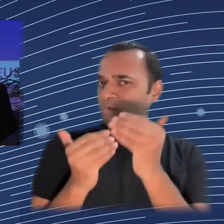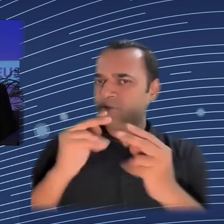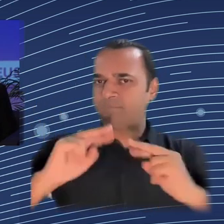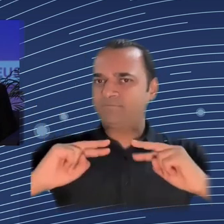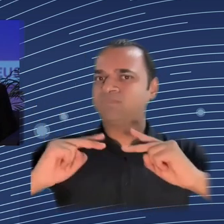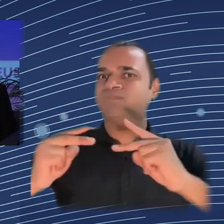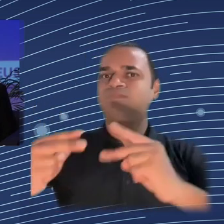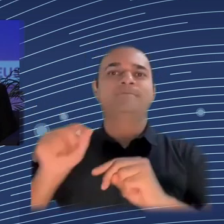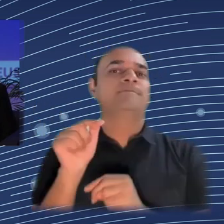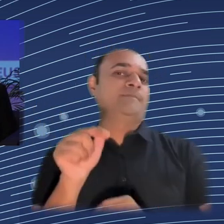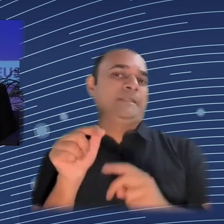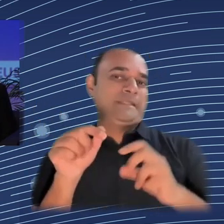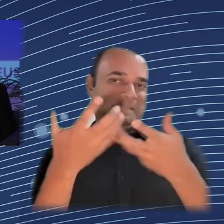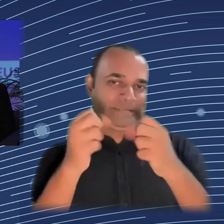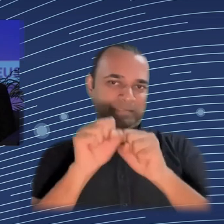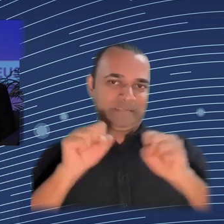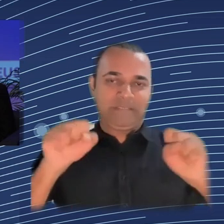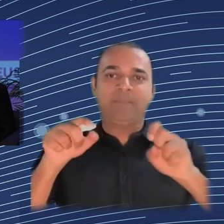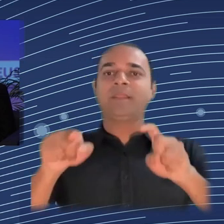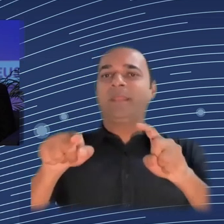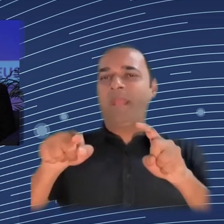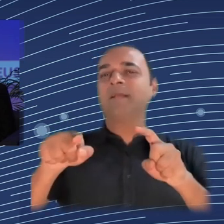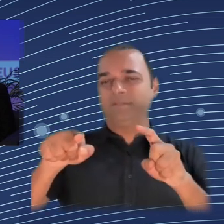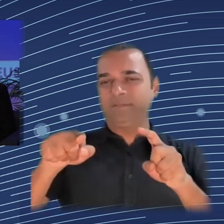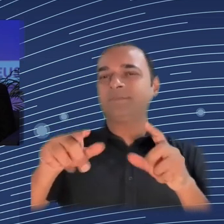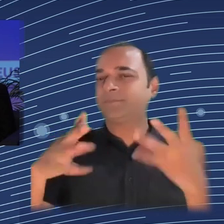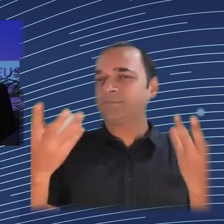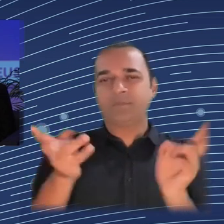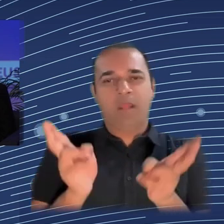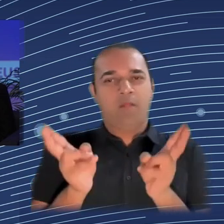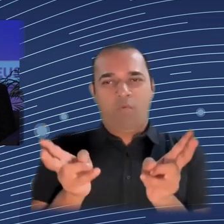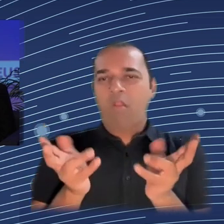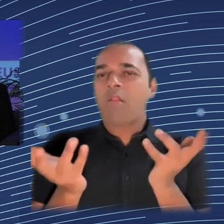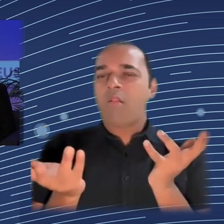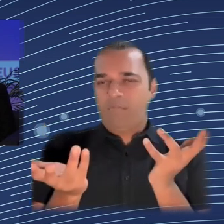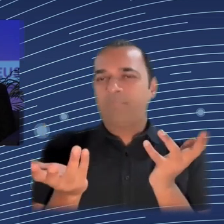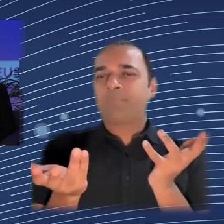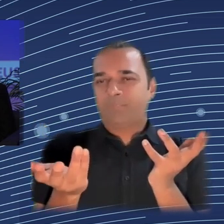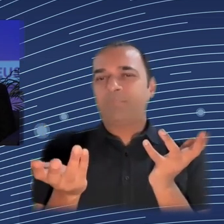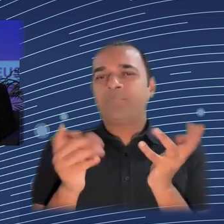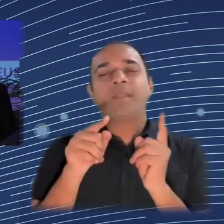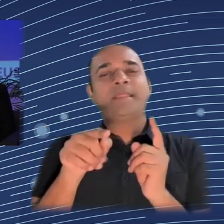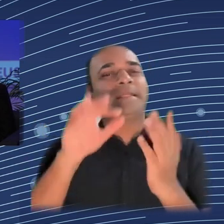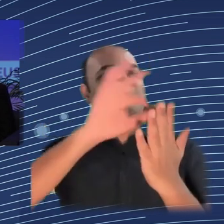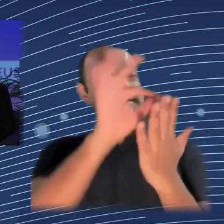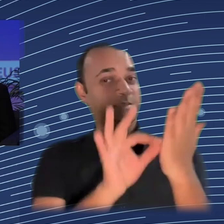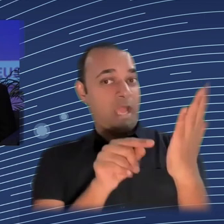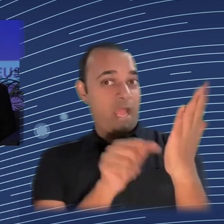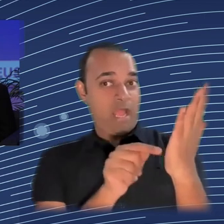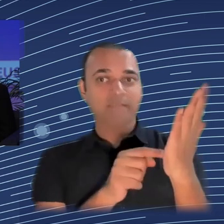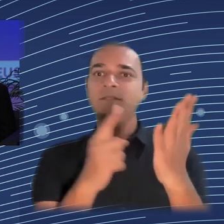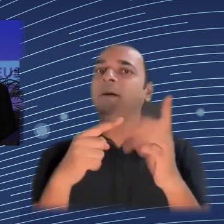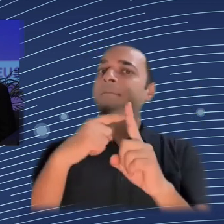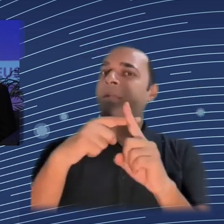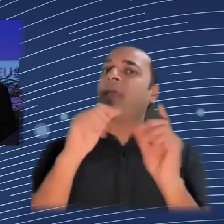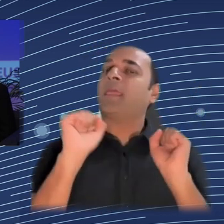most important thing is not even to, let's say, understand how to tackle a problem, but even before